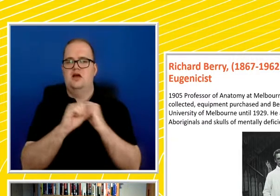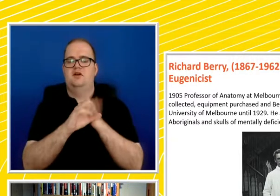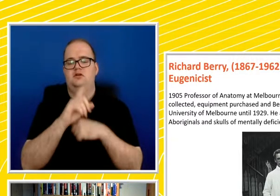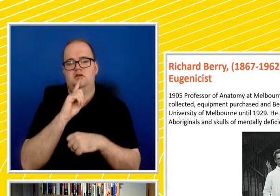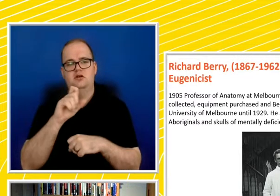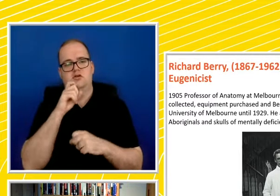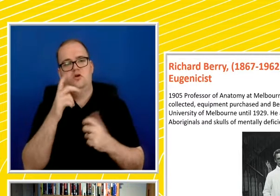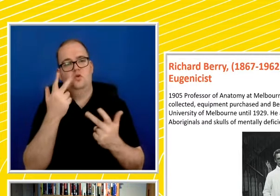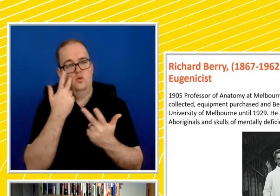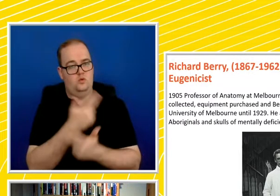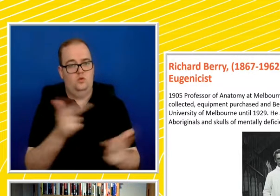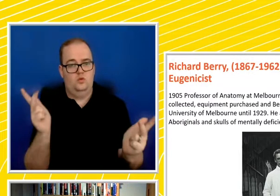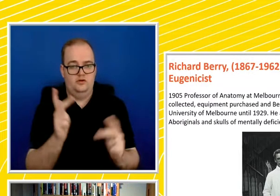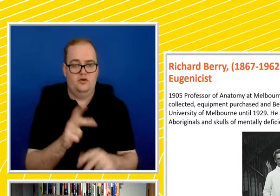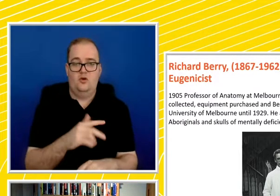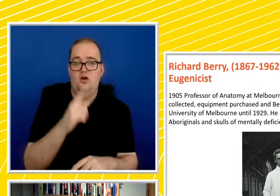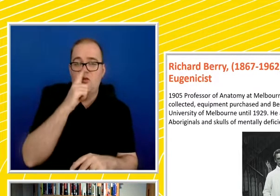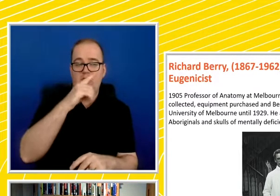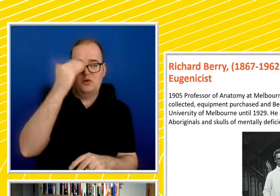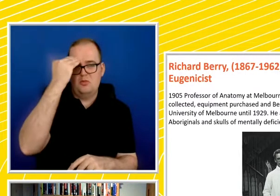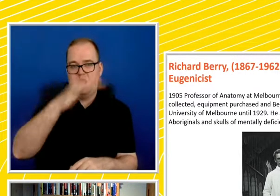social significance, cost of feeble-mindedness.